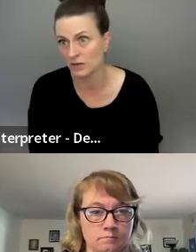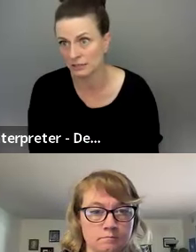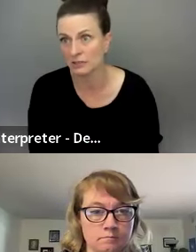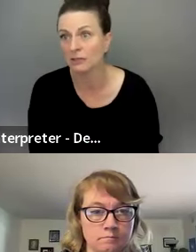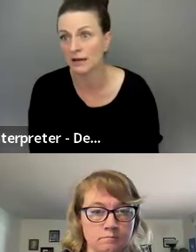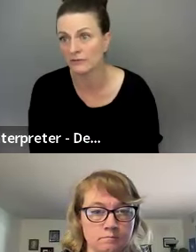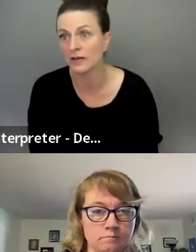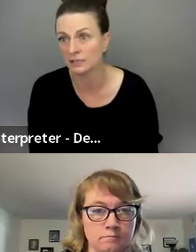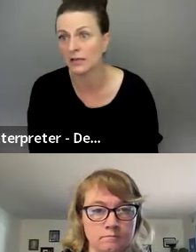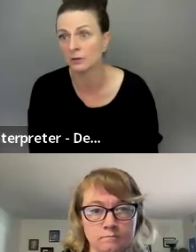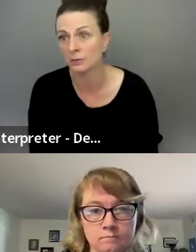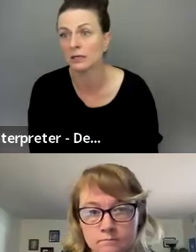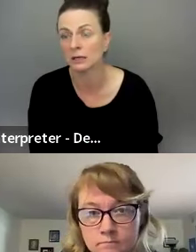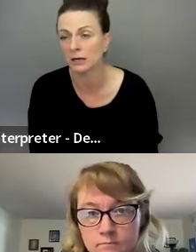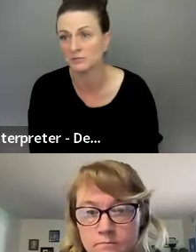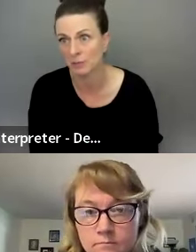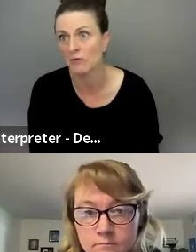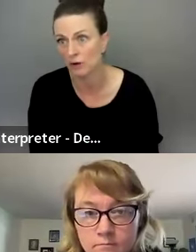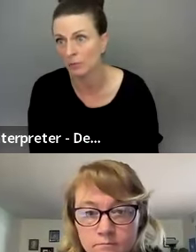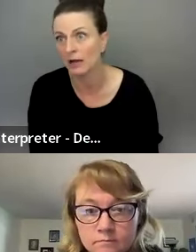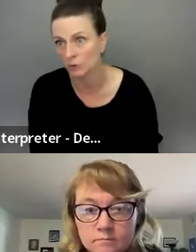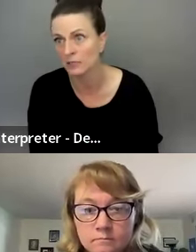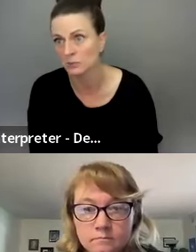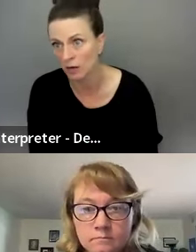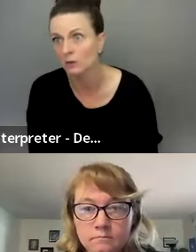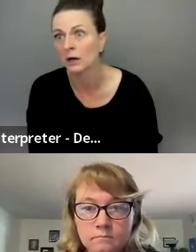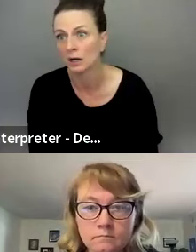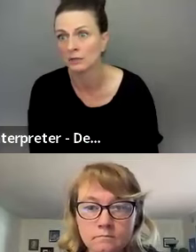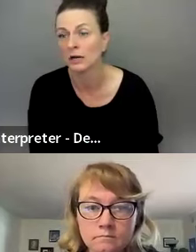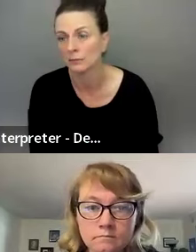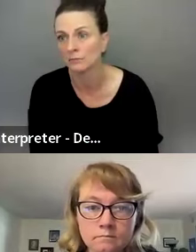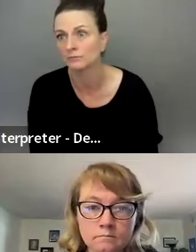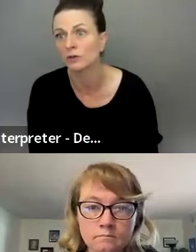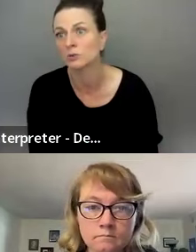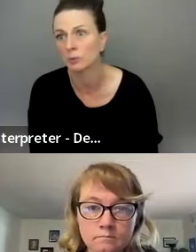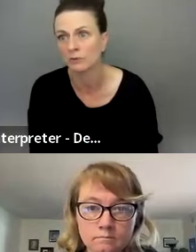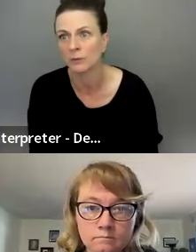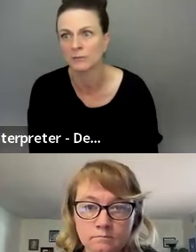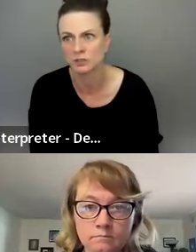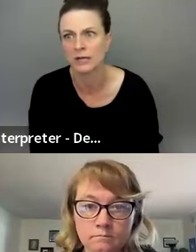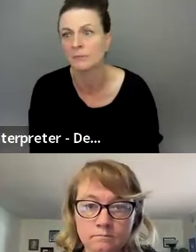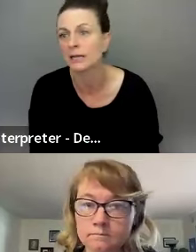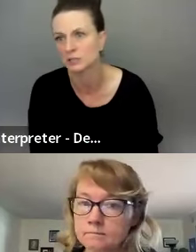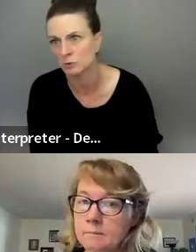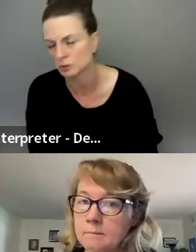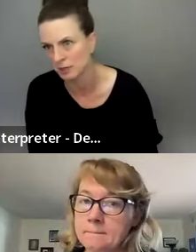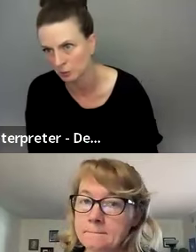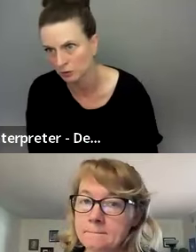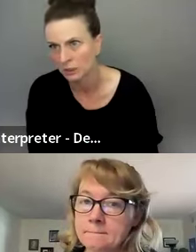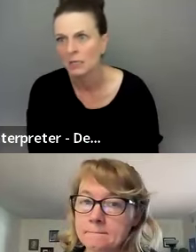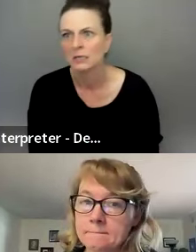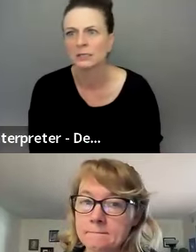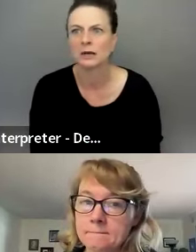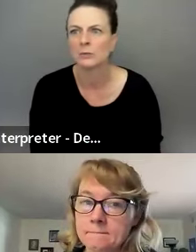an event, a live event, and there'll be, um, some over a platform as well on, um, a virtual platform. And I'm just trying to make it as smooth as